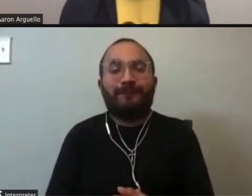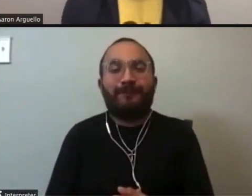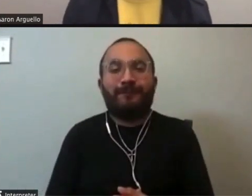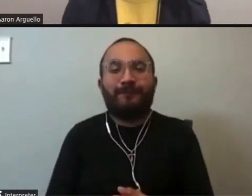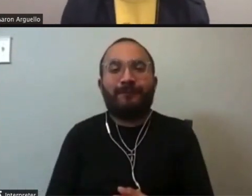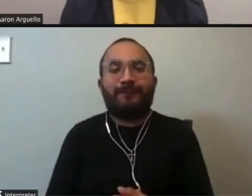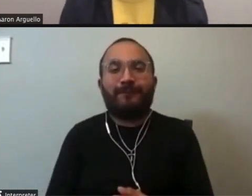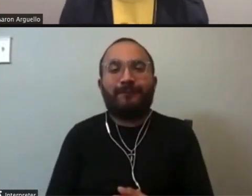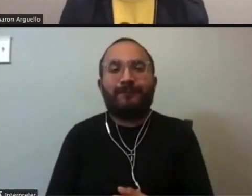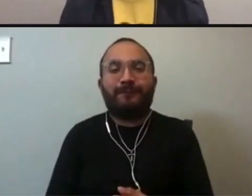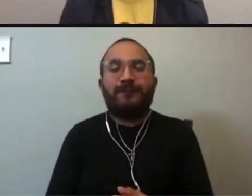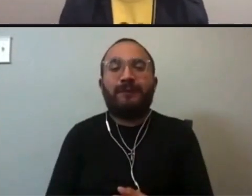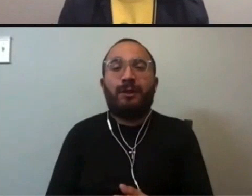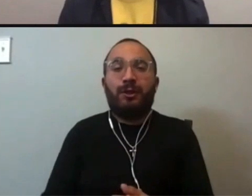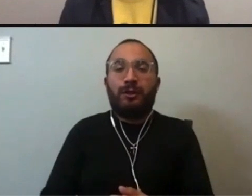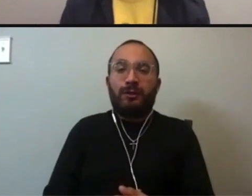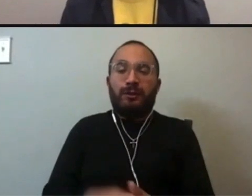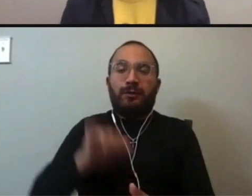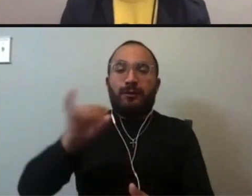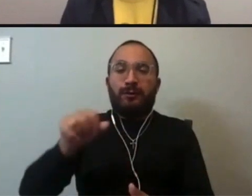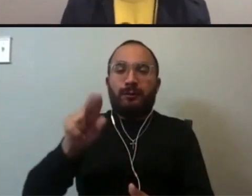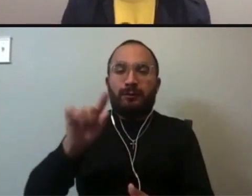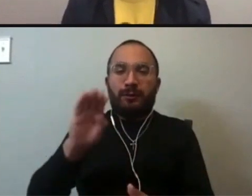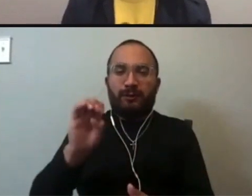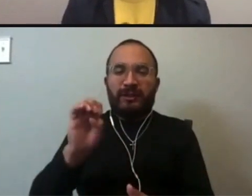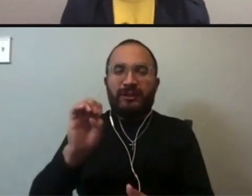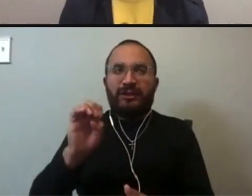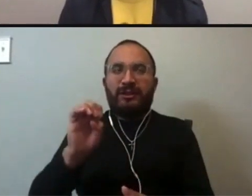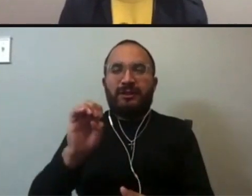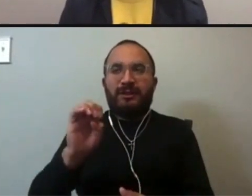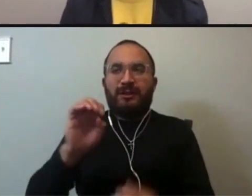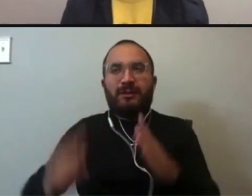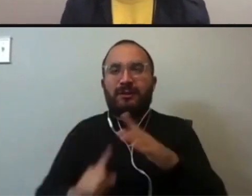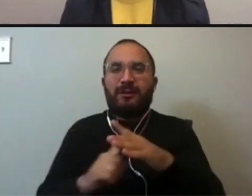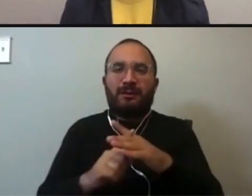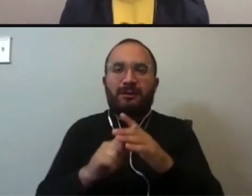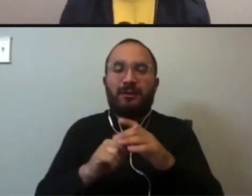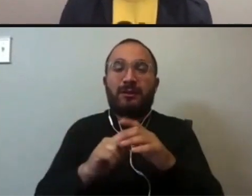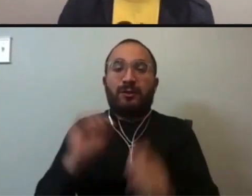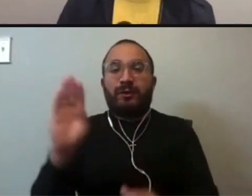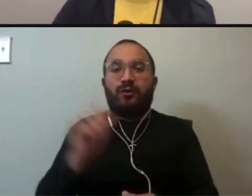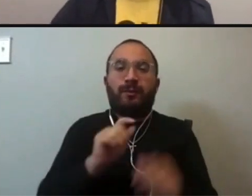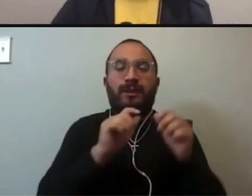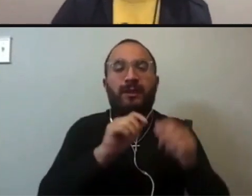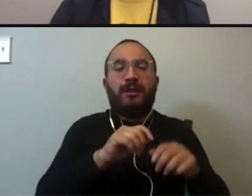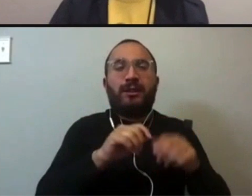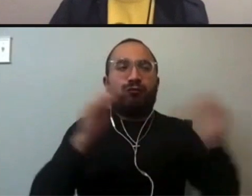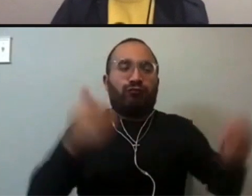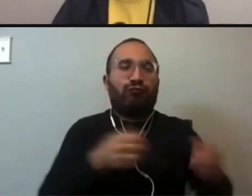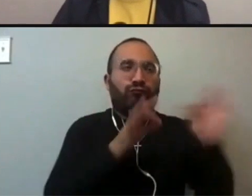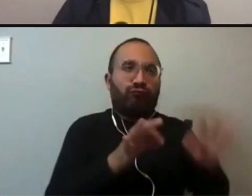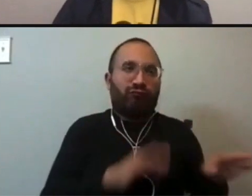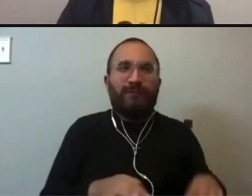uh, justice Martinez joins us, uh, we'll go back to her and have her introduce herself and everything like that. Um, Josie,